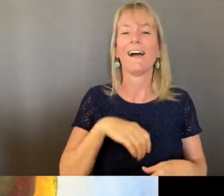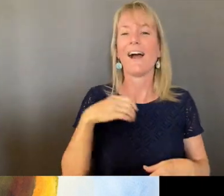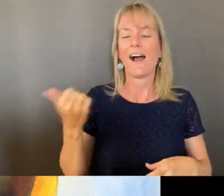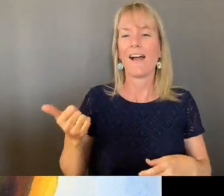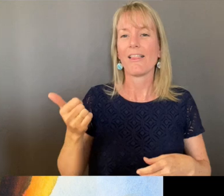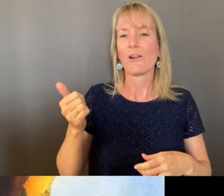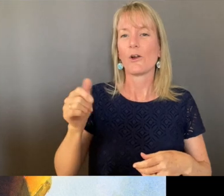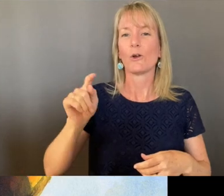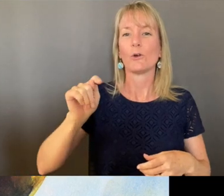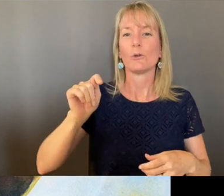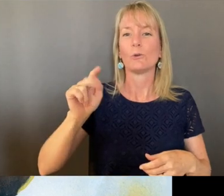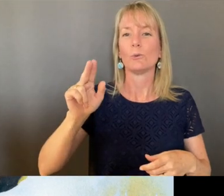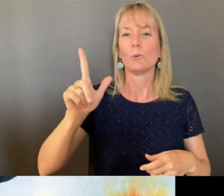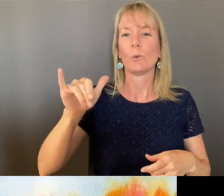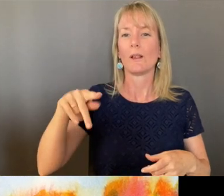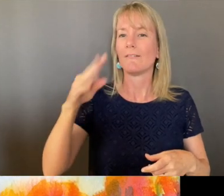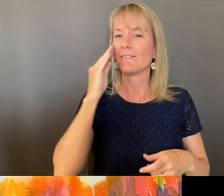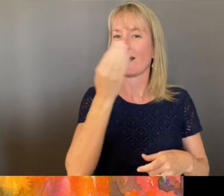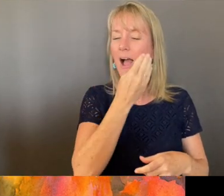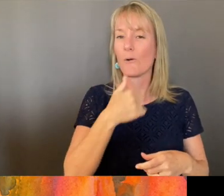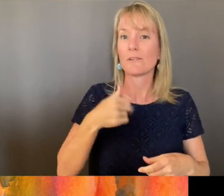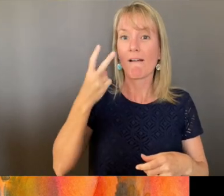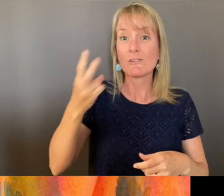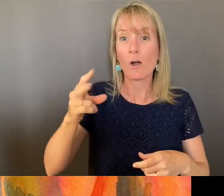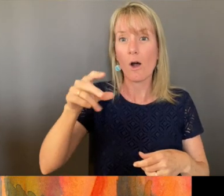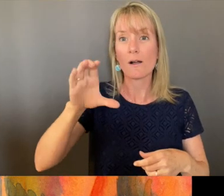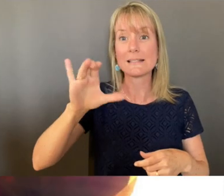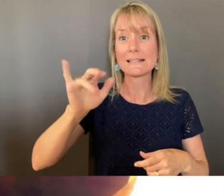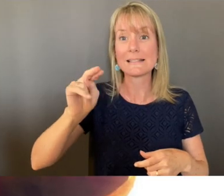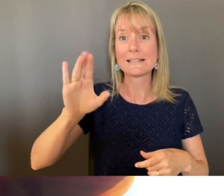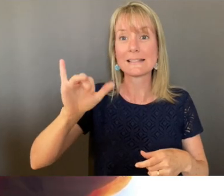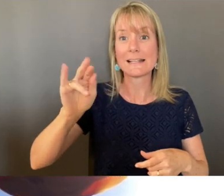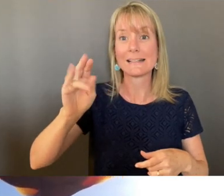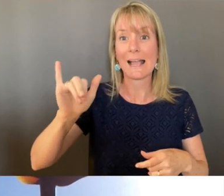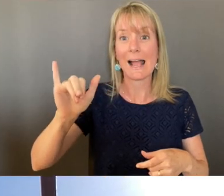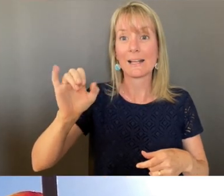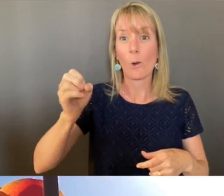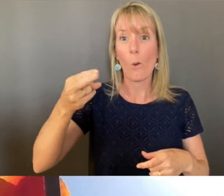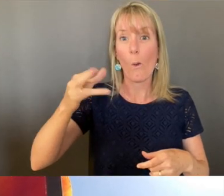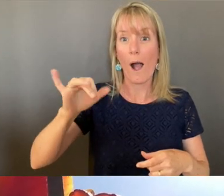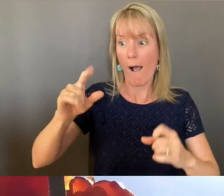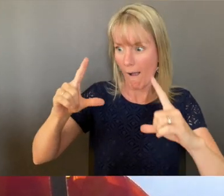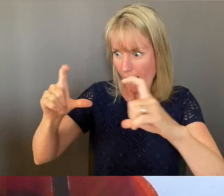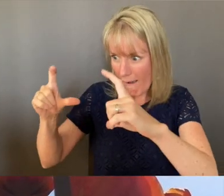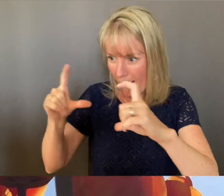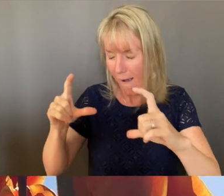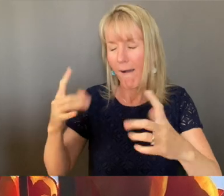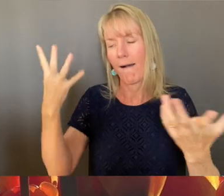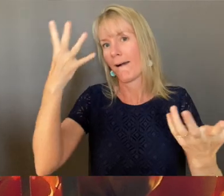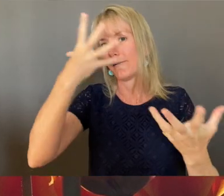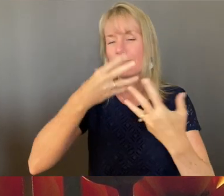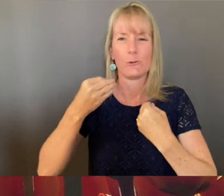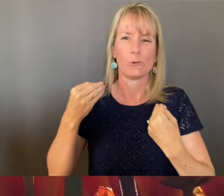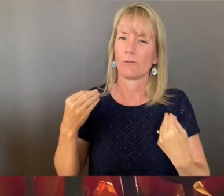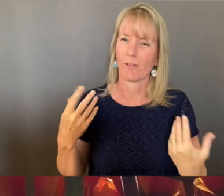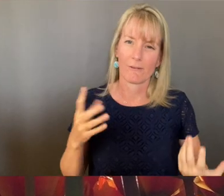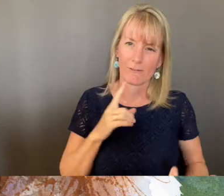These tulips, I saw them in Cincinnati, Ohio. Beautiful tulips there.